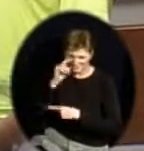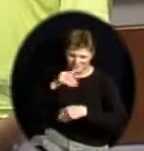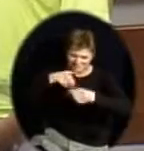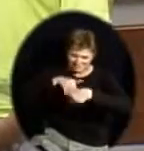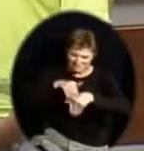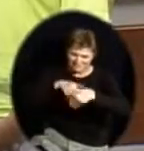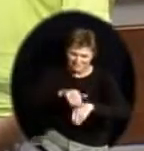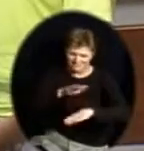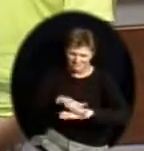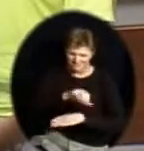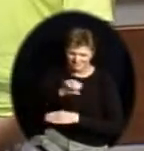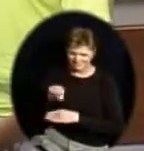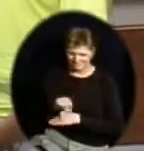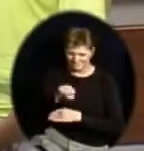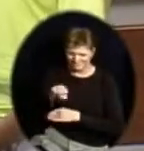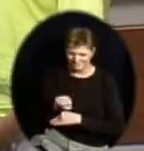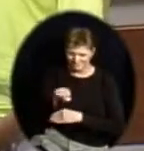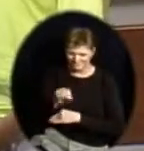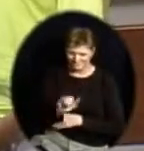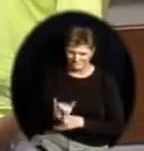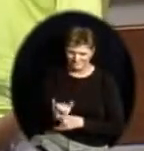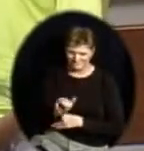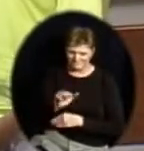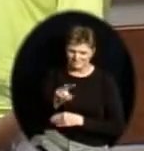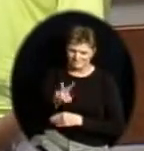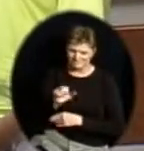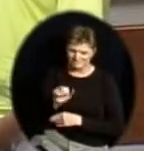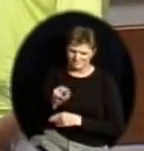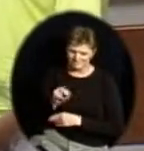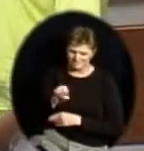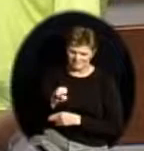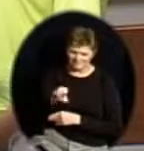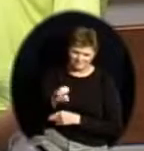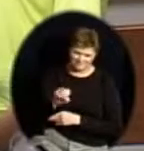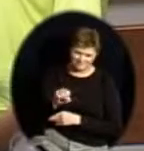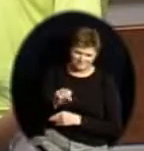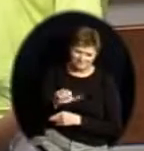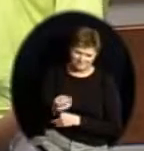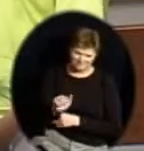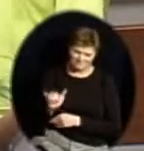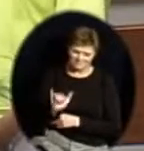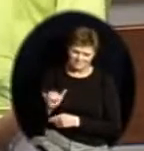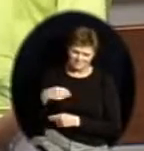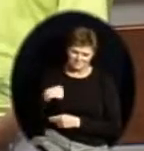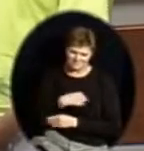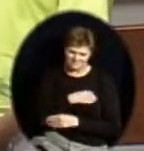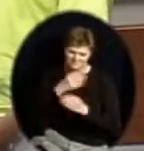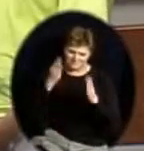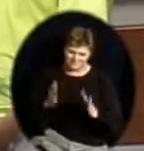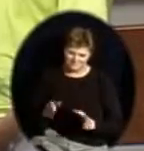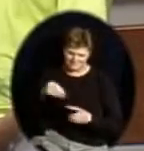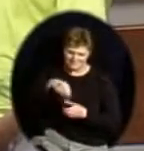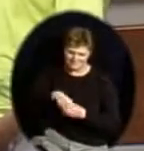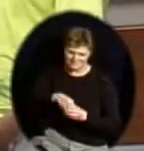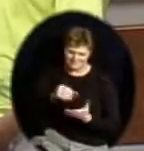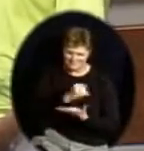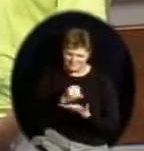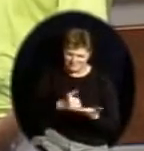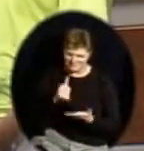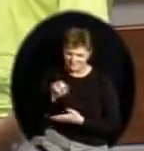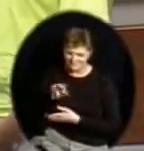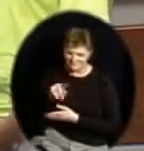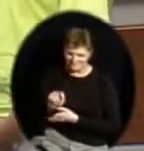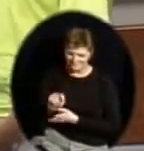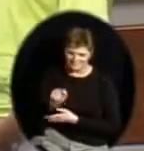Olathe. And Michelle, I'm sorry, Vanessa is also a member of the art club. So we have these fine arts students here and the